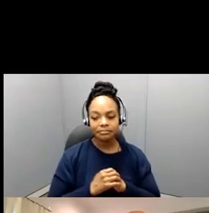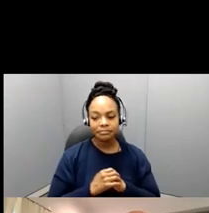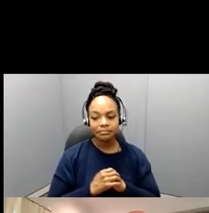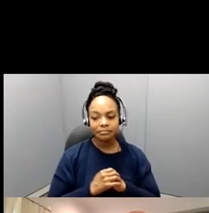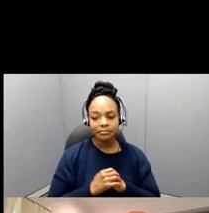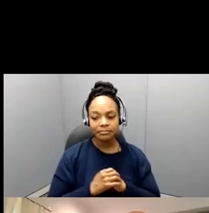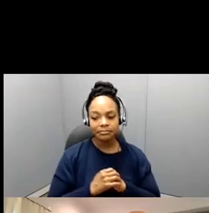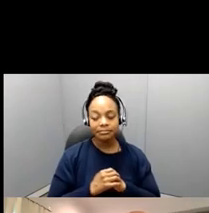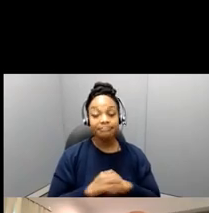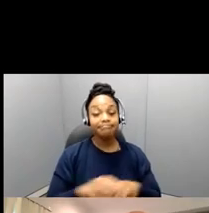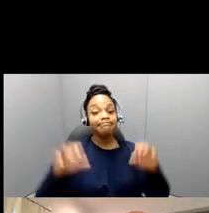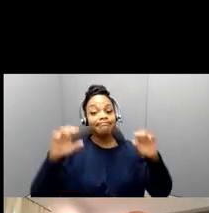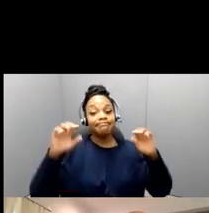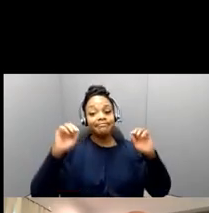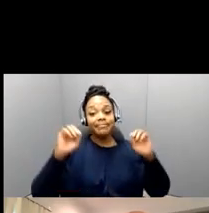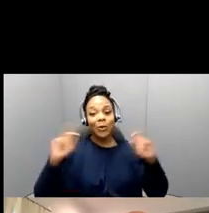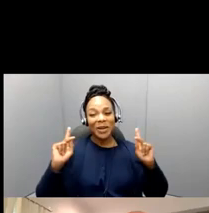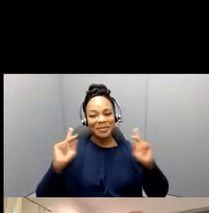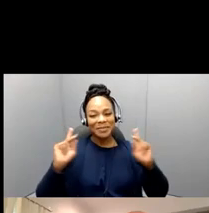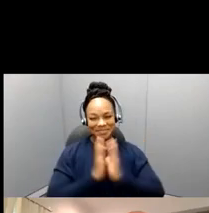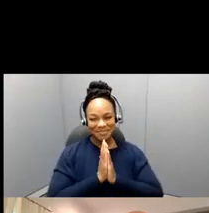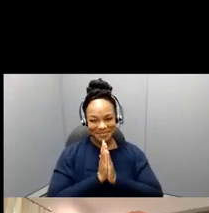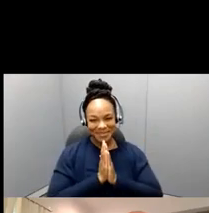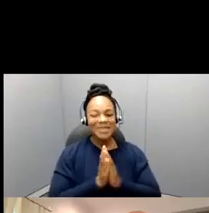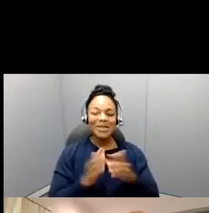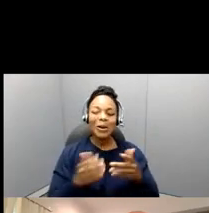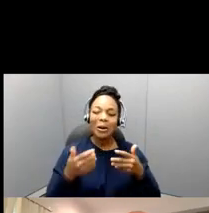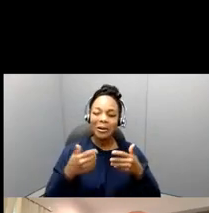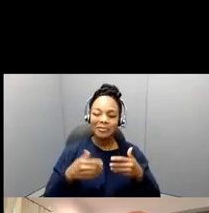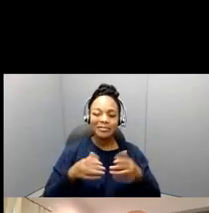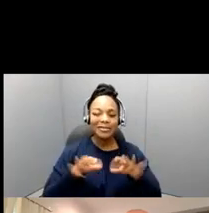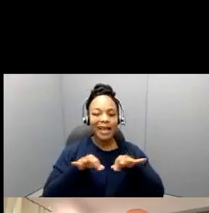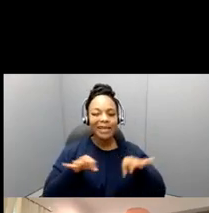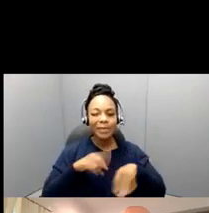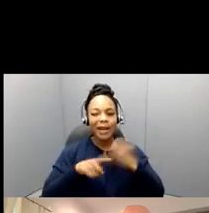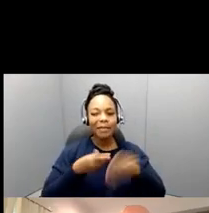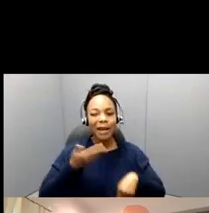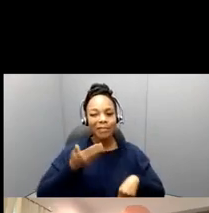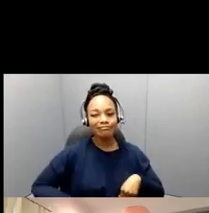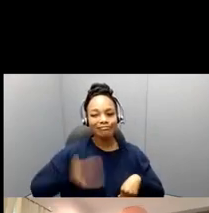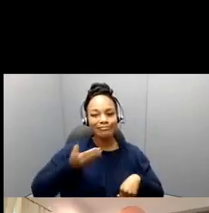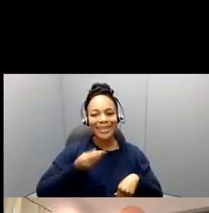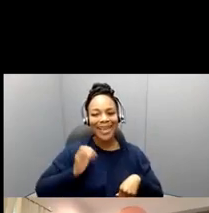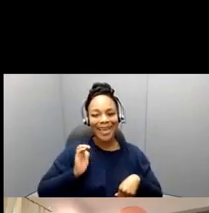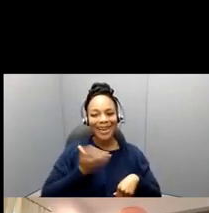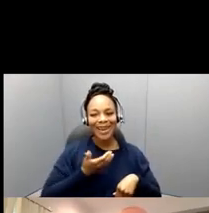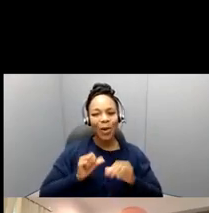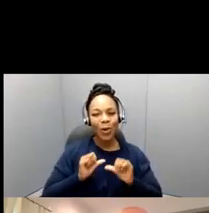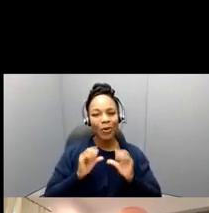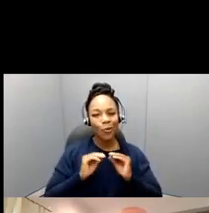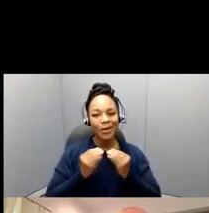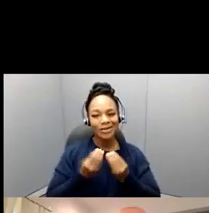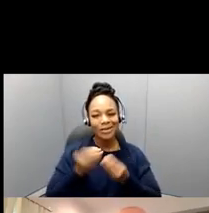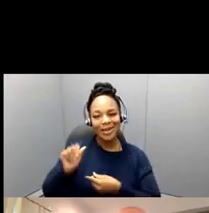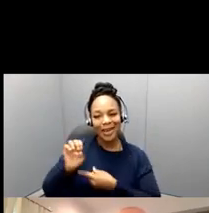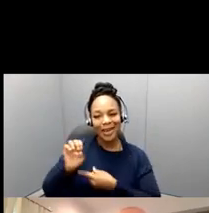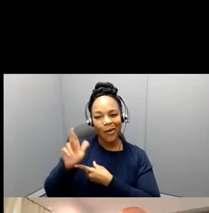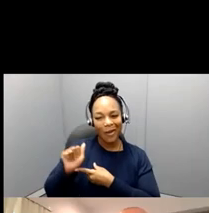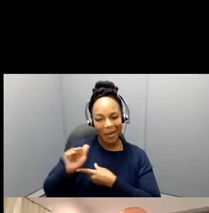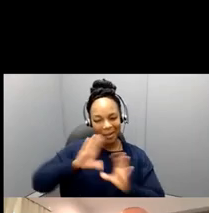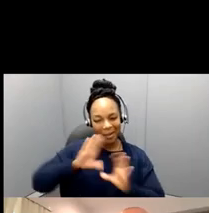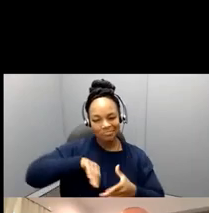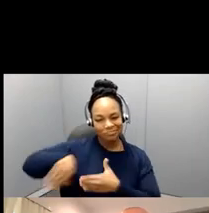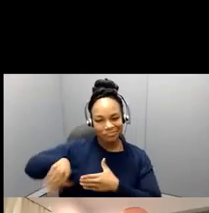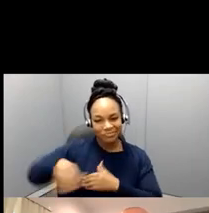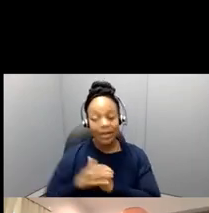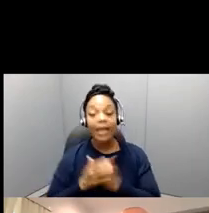All right. So that's a little bit about me and us in AERA. So I have a question for you. I have a poll question. And I'm going to